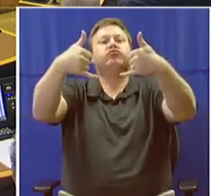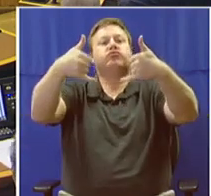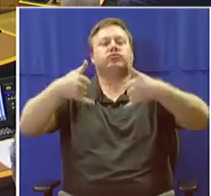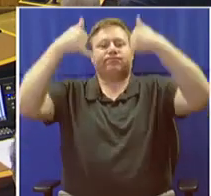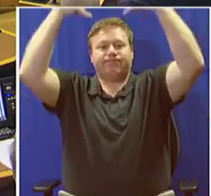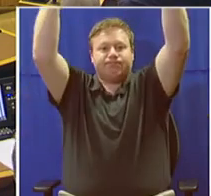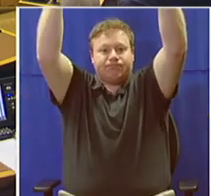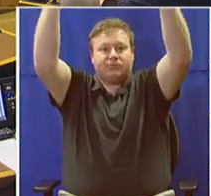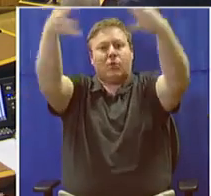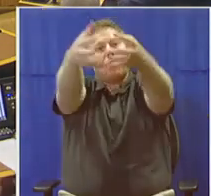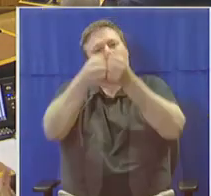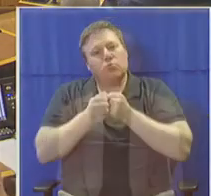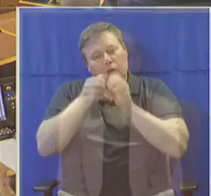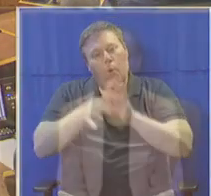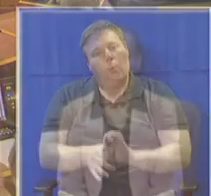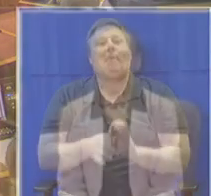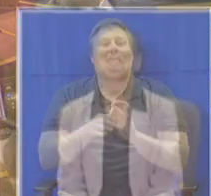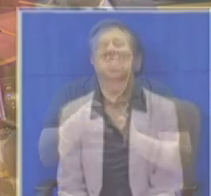where it belongs. Thank you.